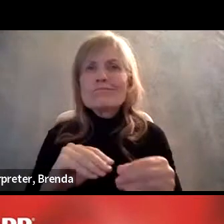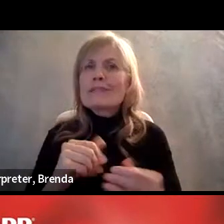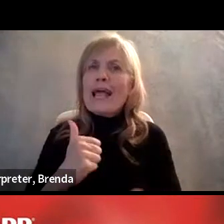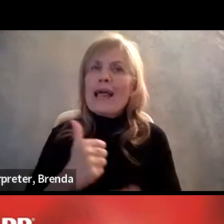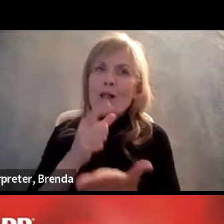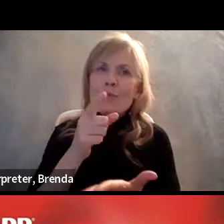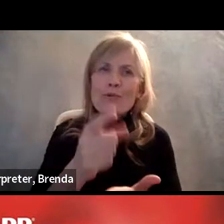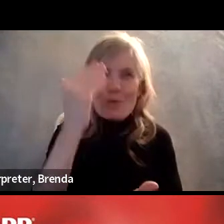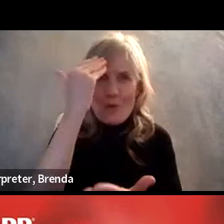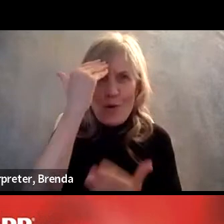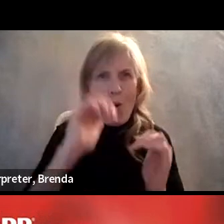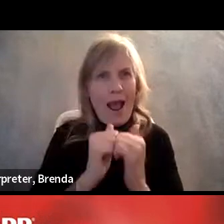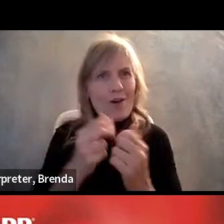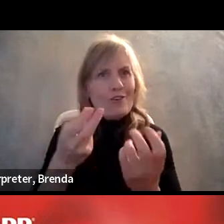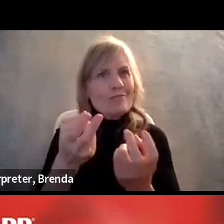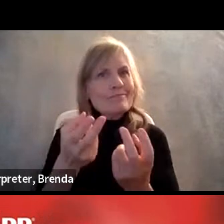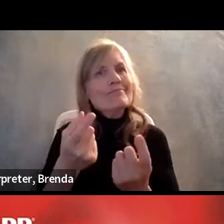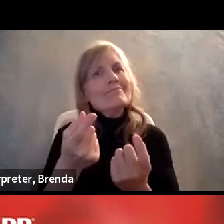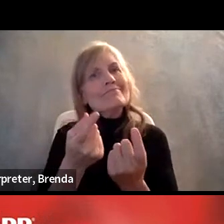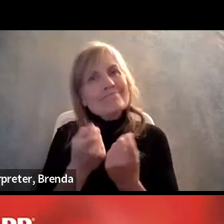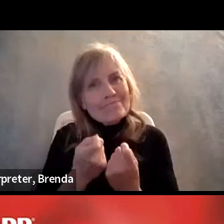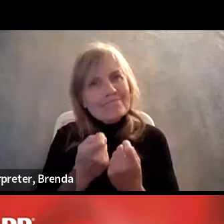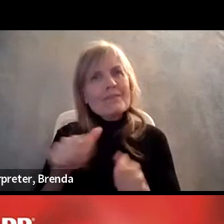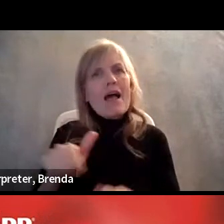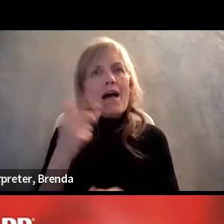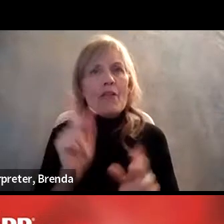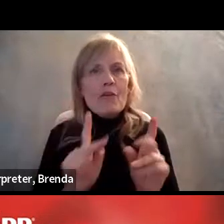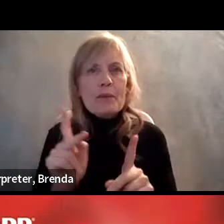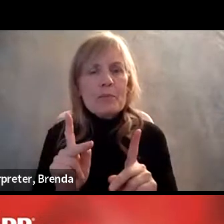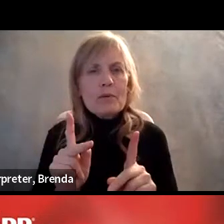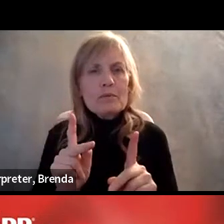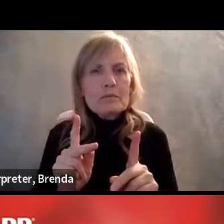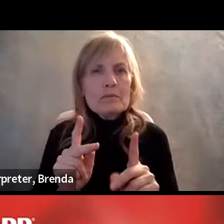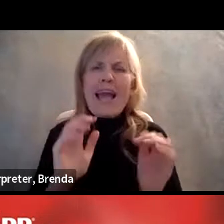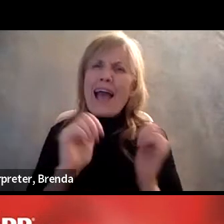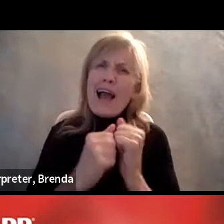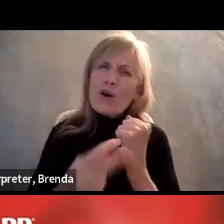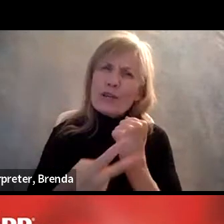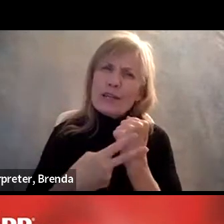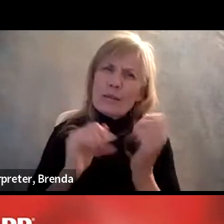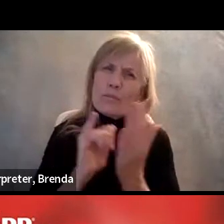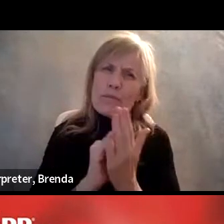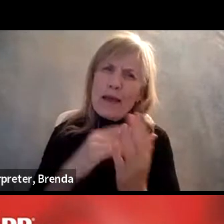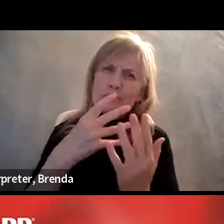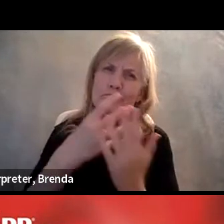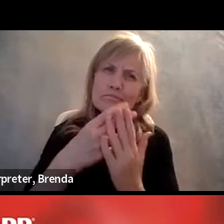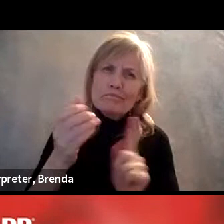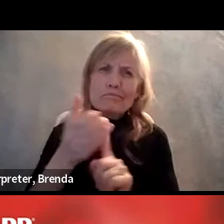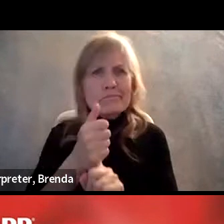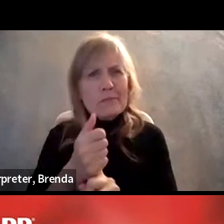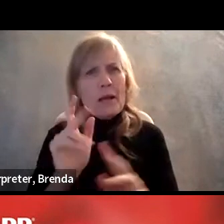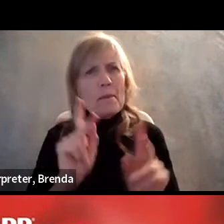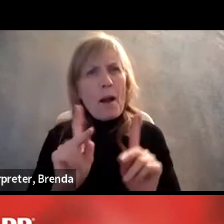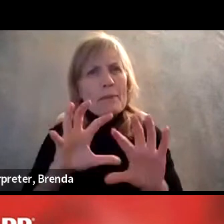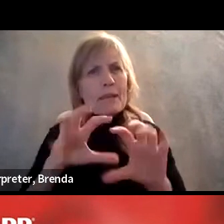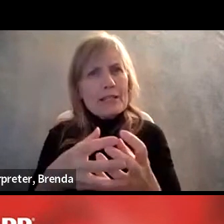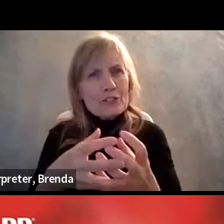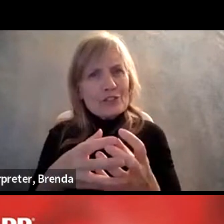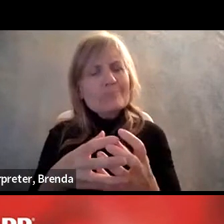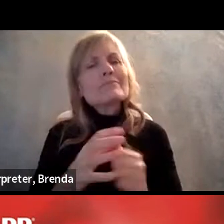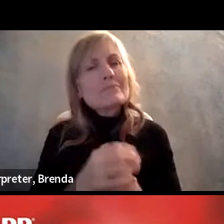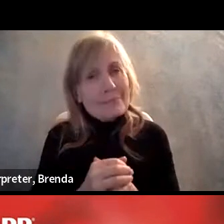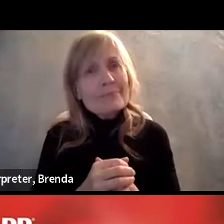And when it comes to retaining this population, um, like everyone else said, you have to be flexible. And sometimes with this particular population,